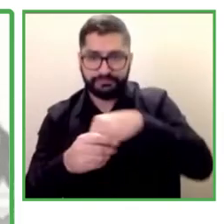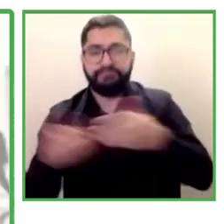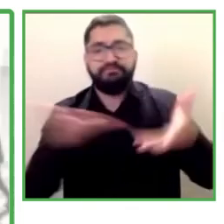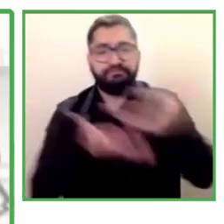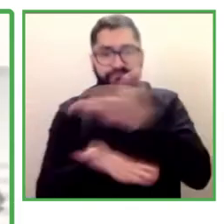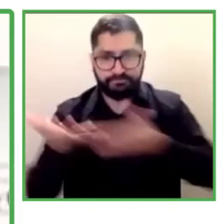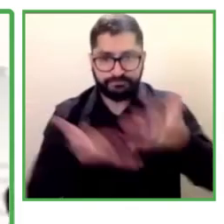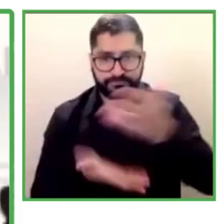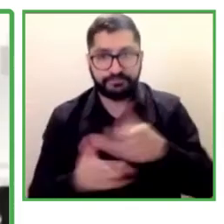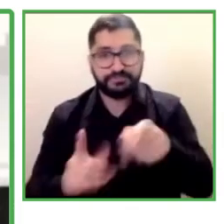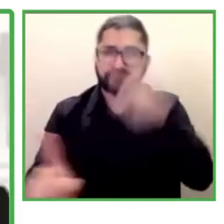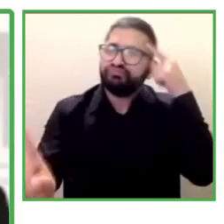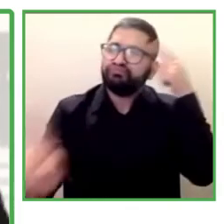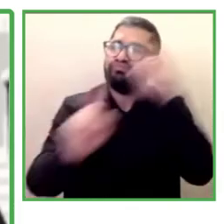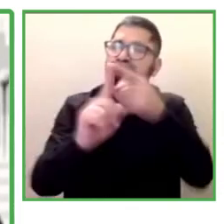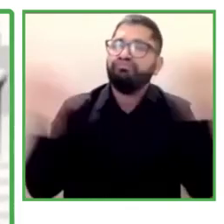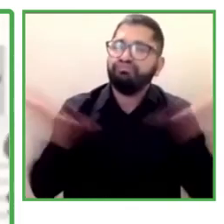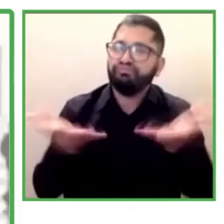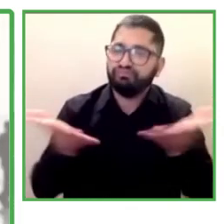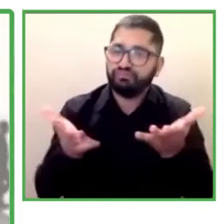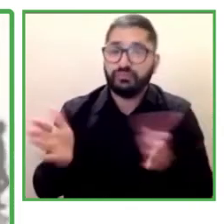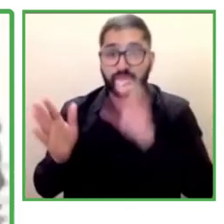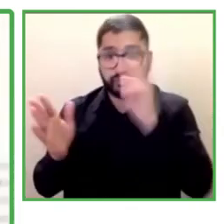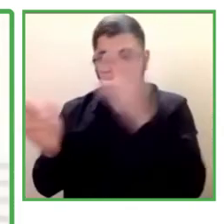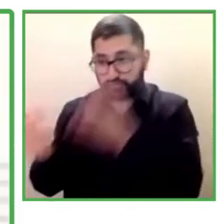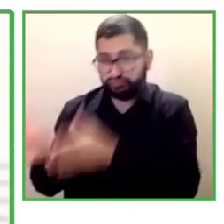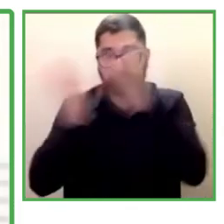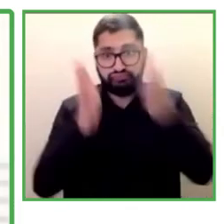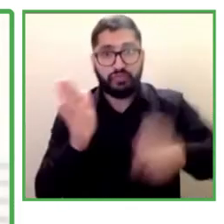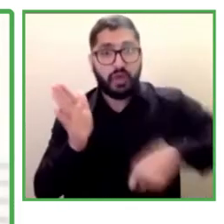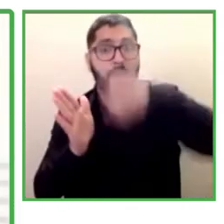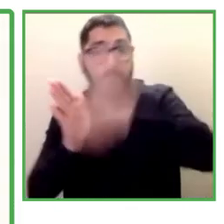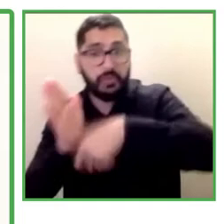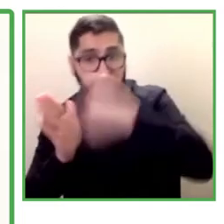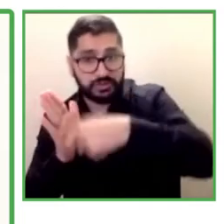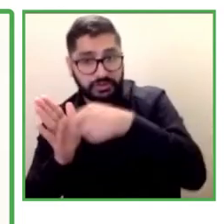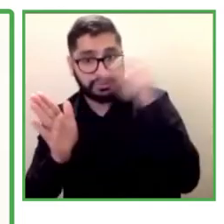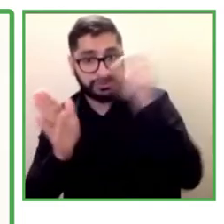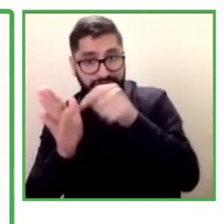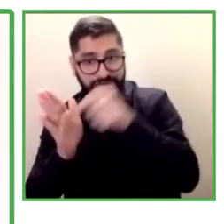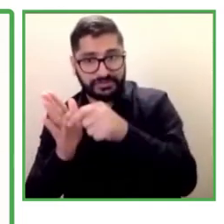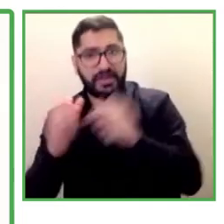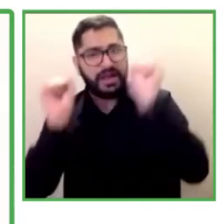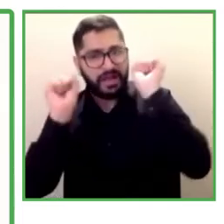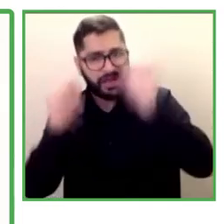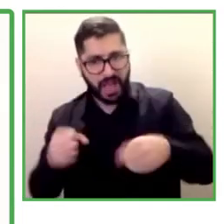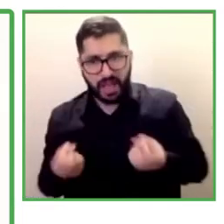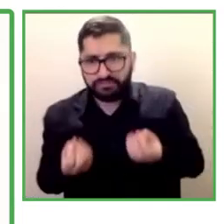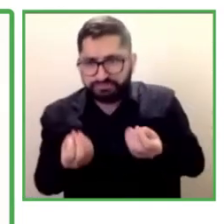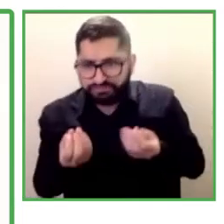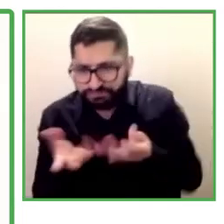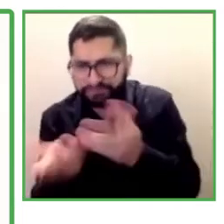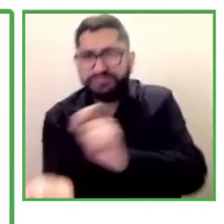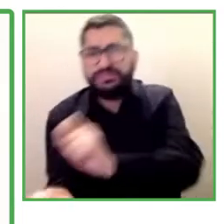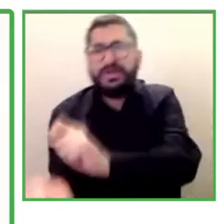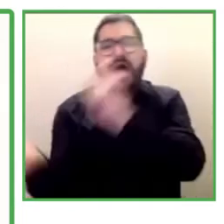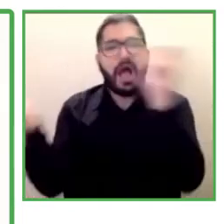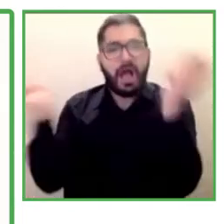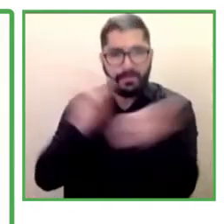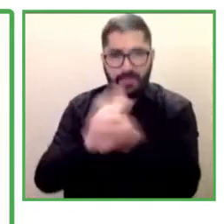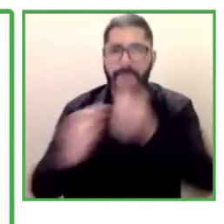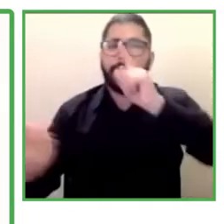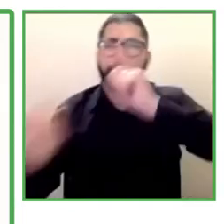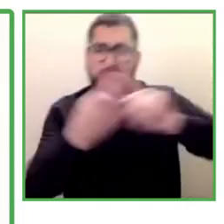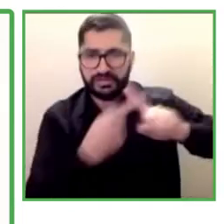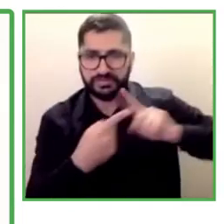The purpose of its first phase as a project was generating in a participative way an intervention model that would allow